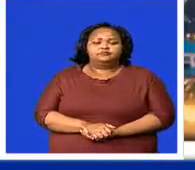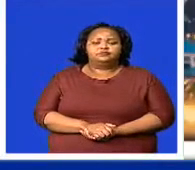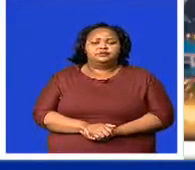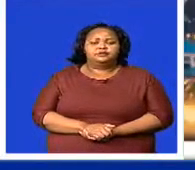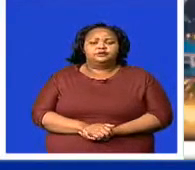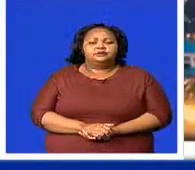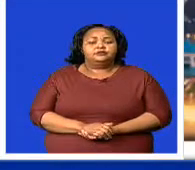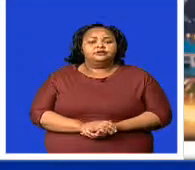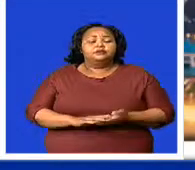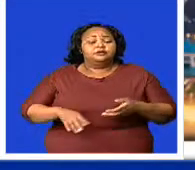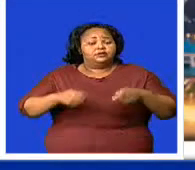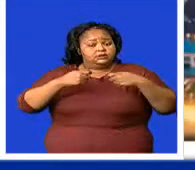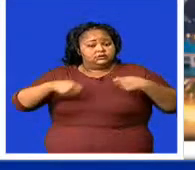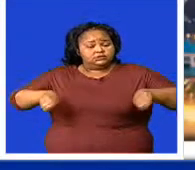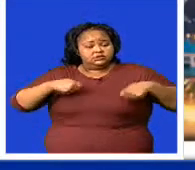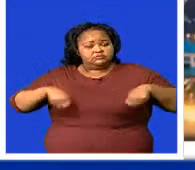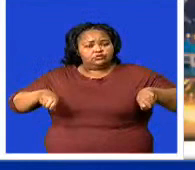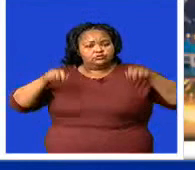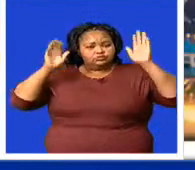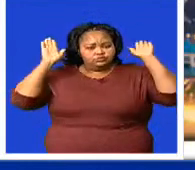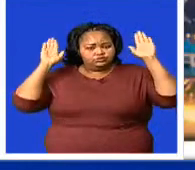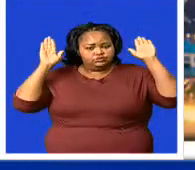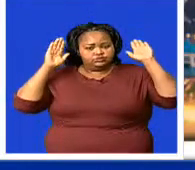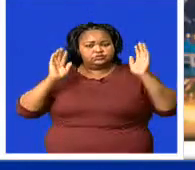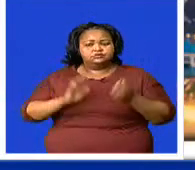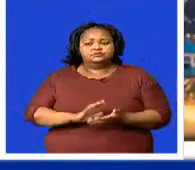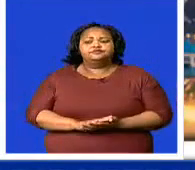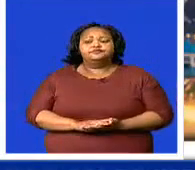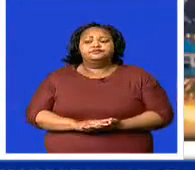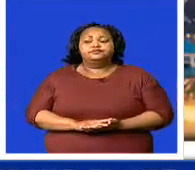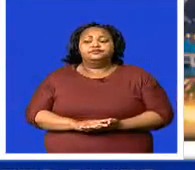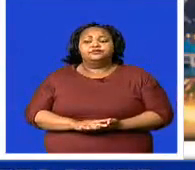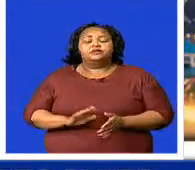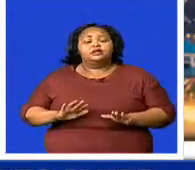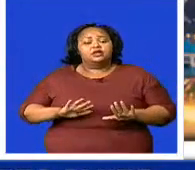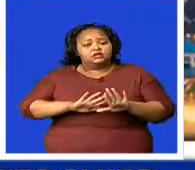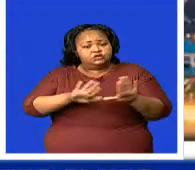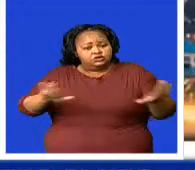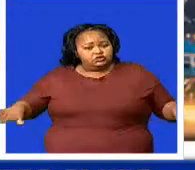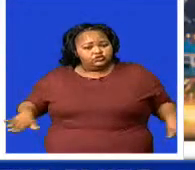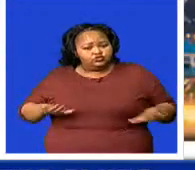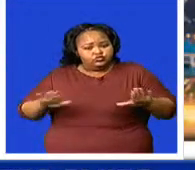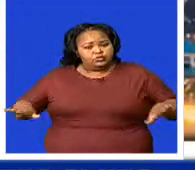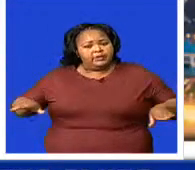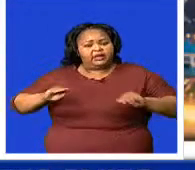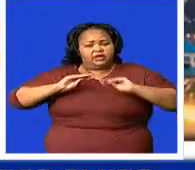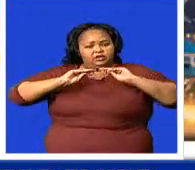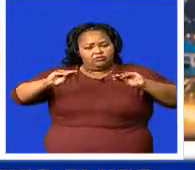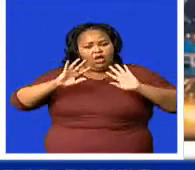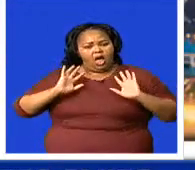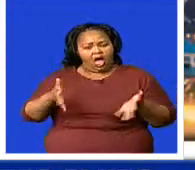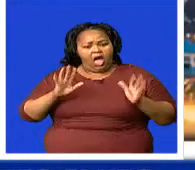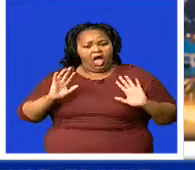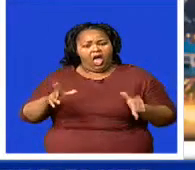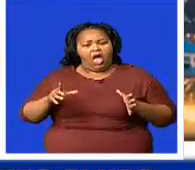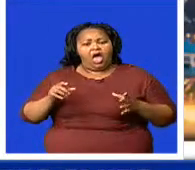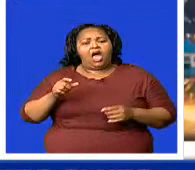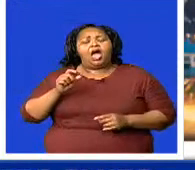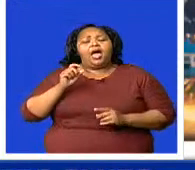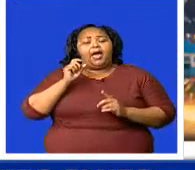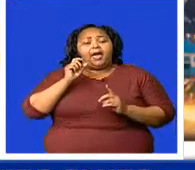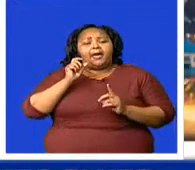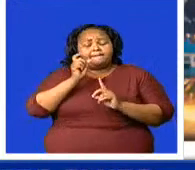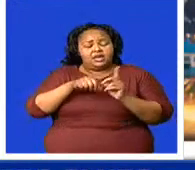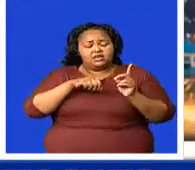In our sports news today, Swimming Lab coach, Welcome in Klabati says there's a need to have